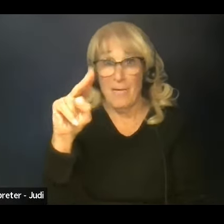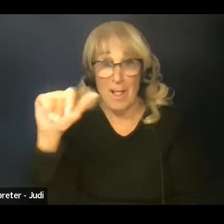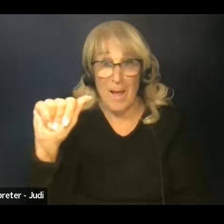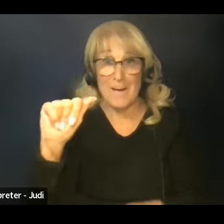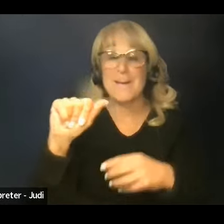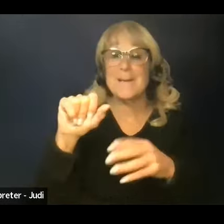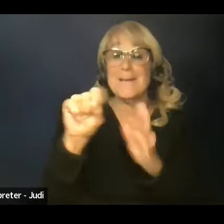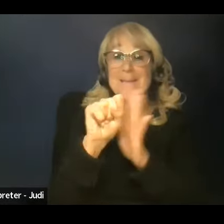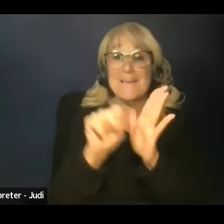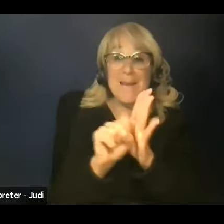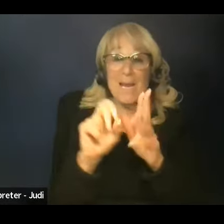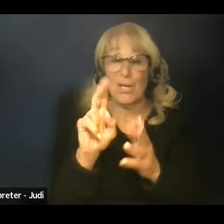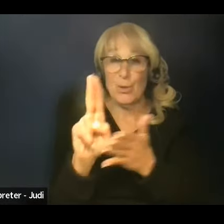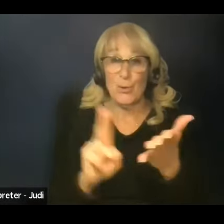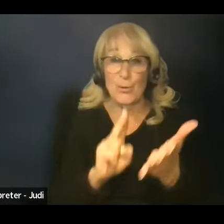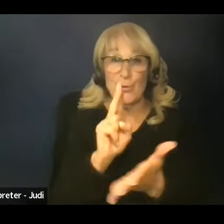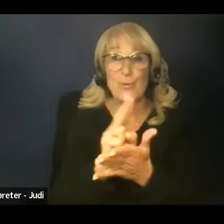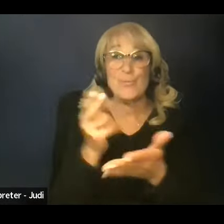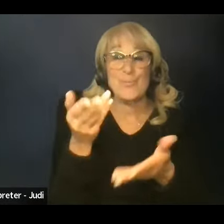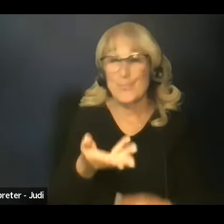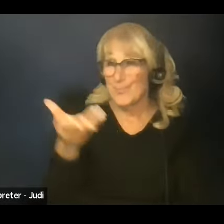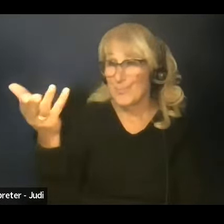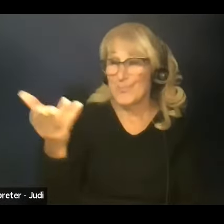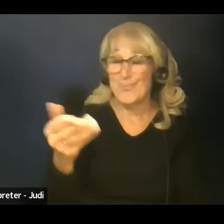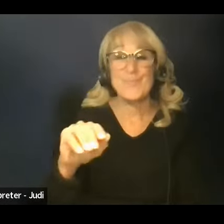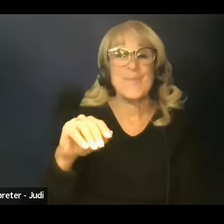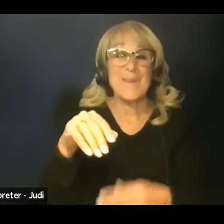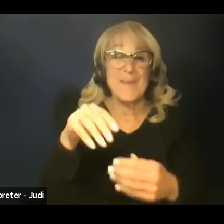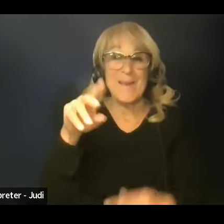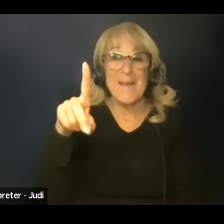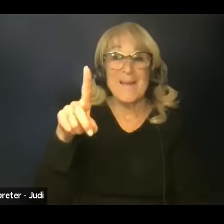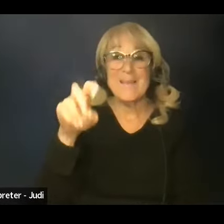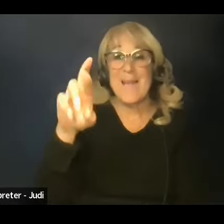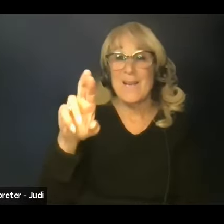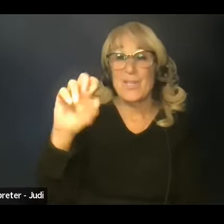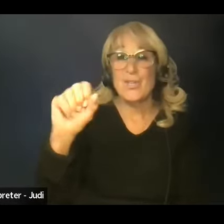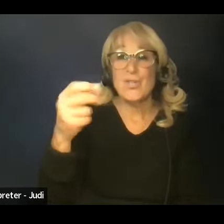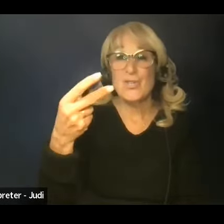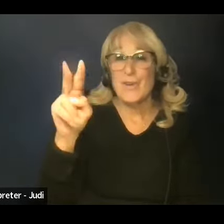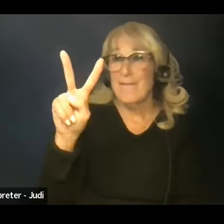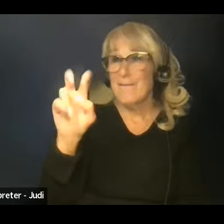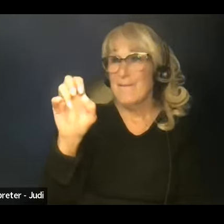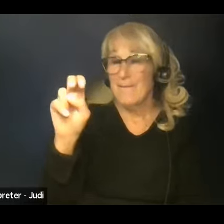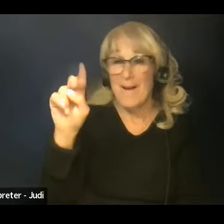like to welcome to the podium, Dr. Shavonda Jacobs Young. Thank you.